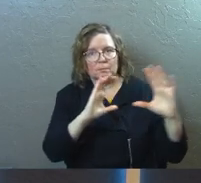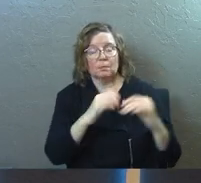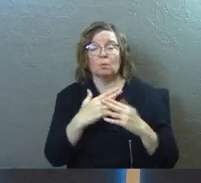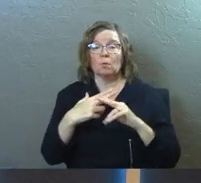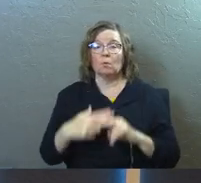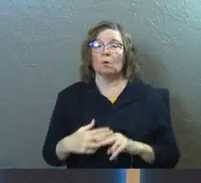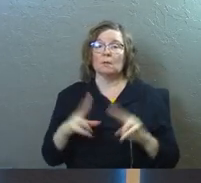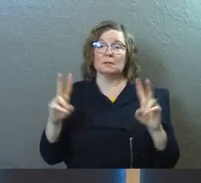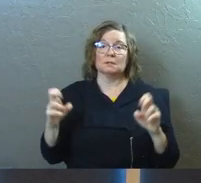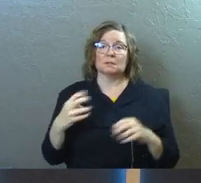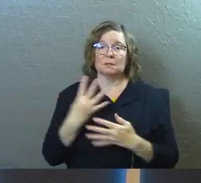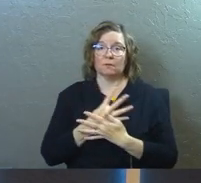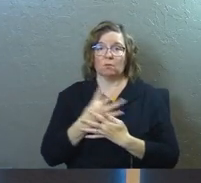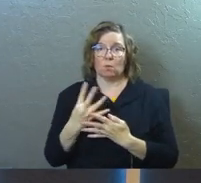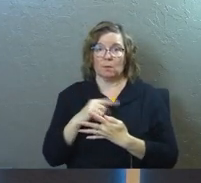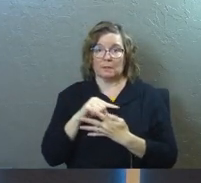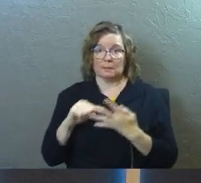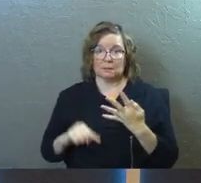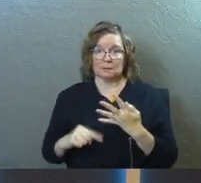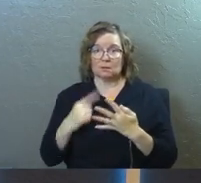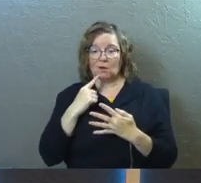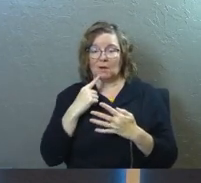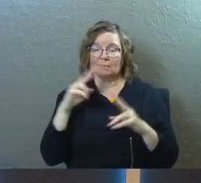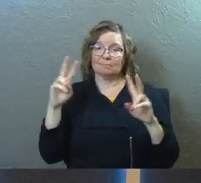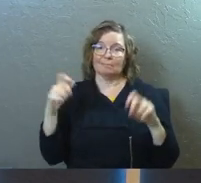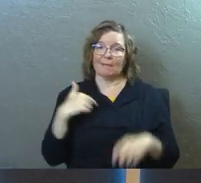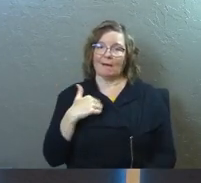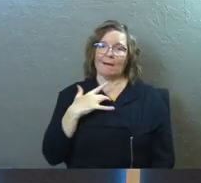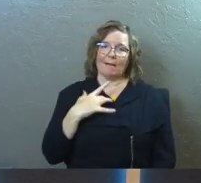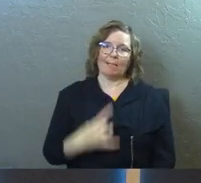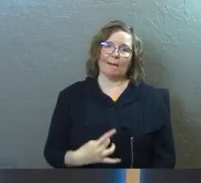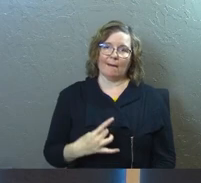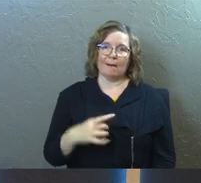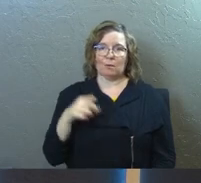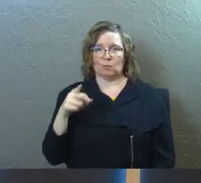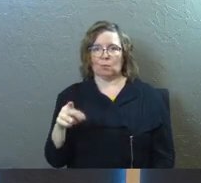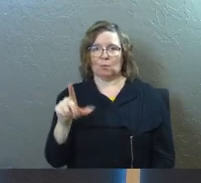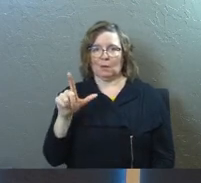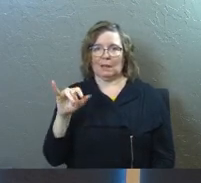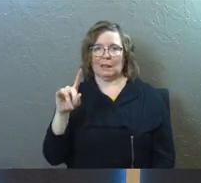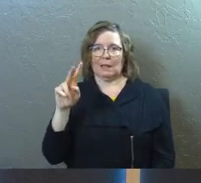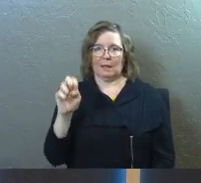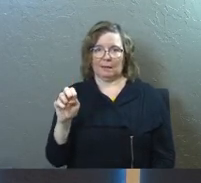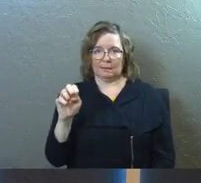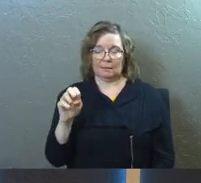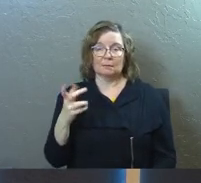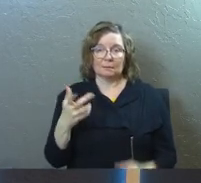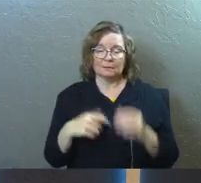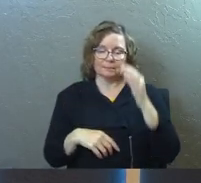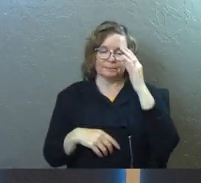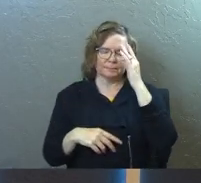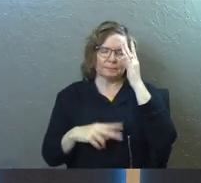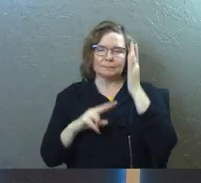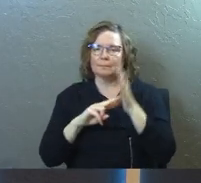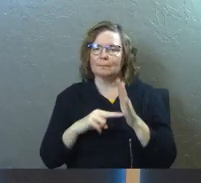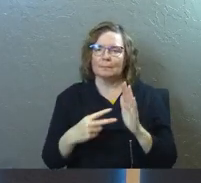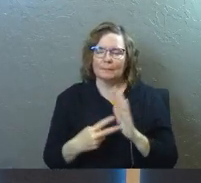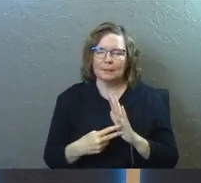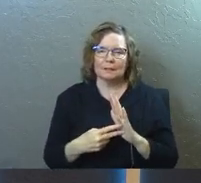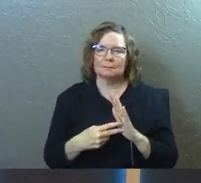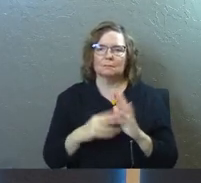this series, it's a four-week series, we're calling it I Like You. And here's the fundamental underpinning of the series.